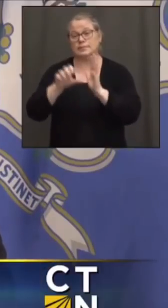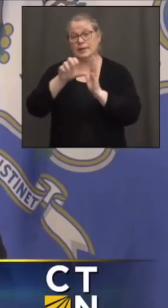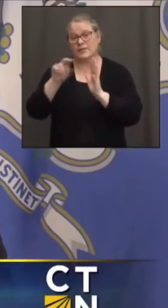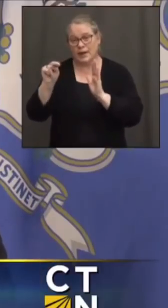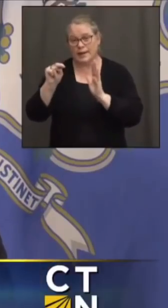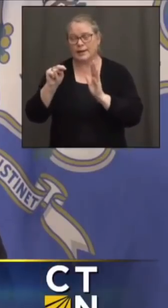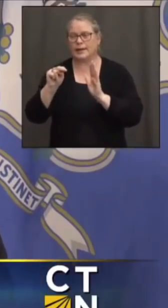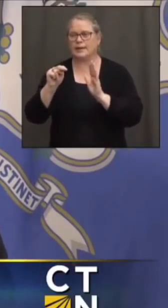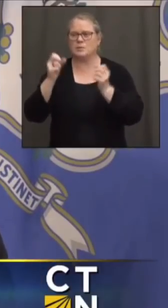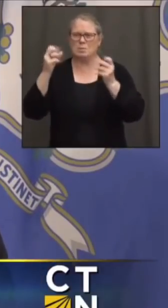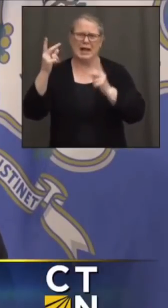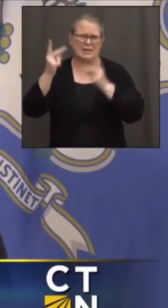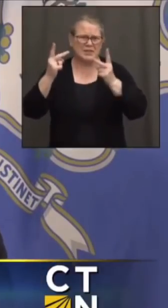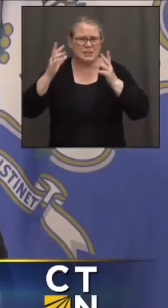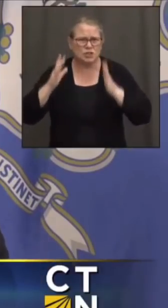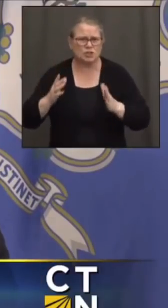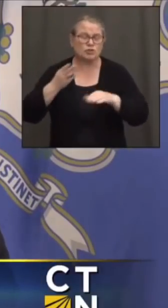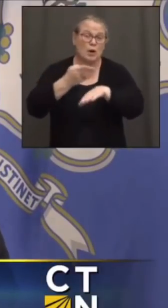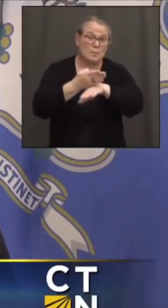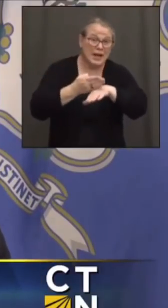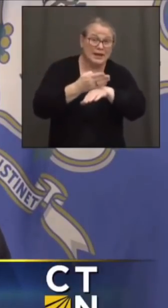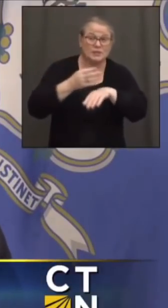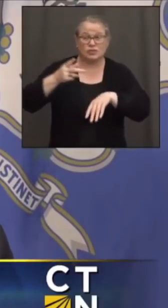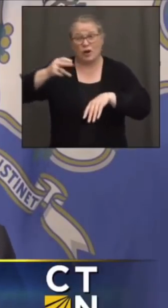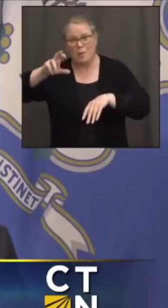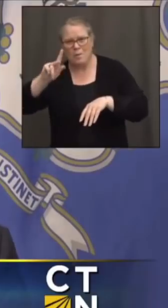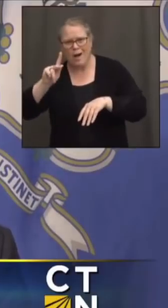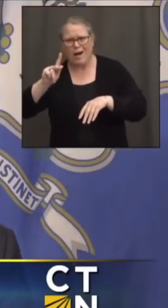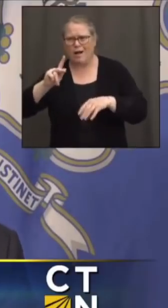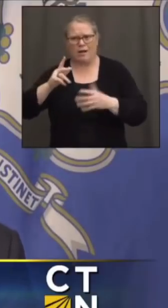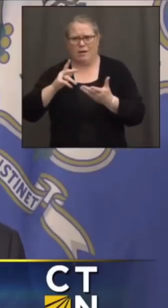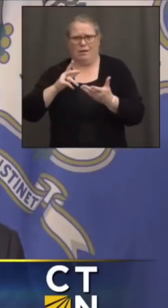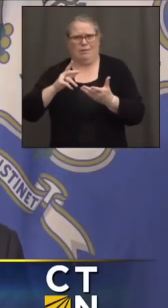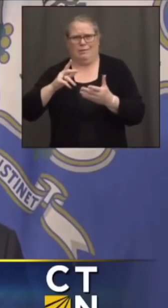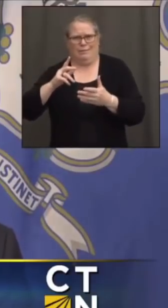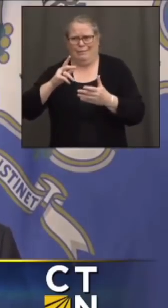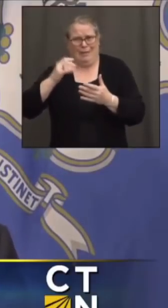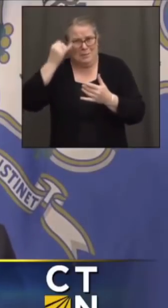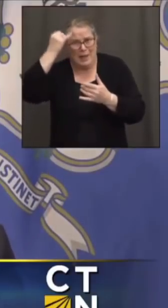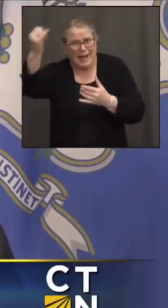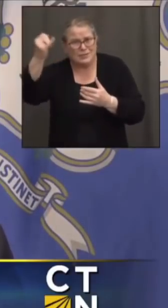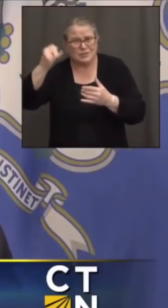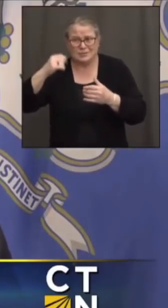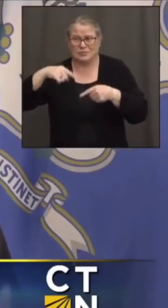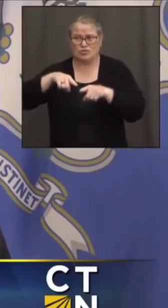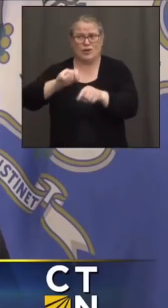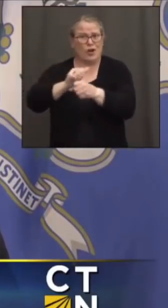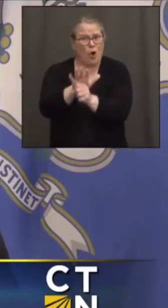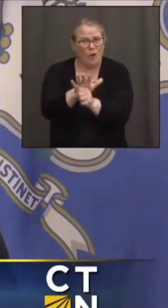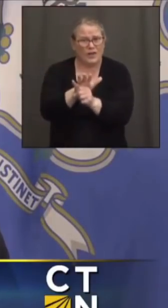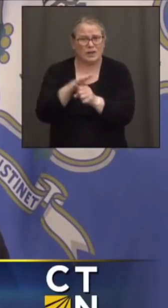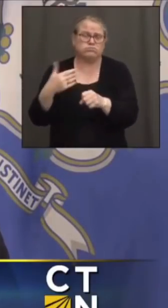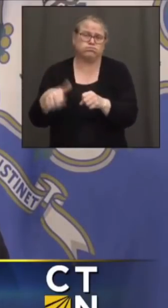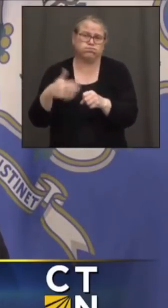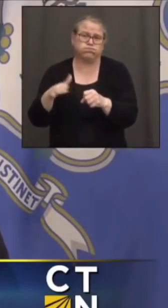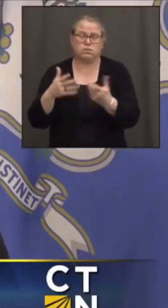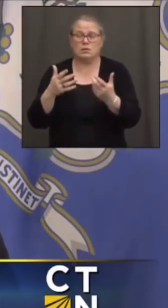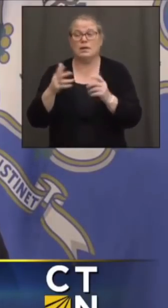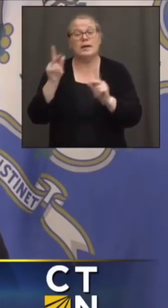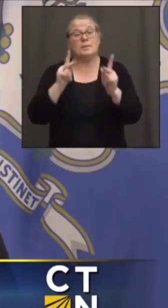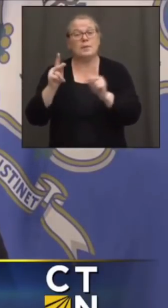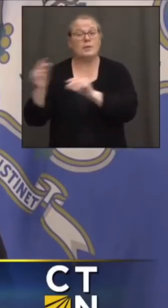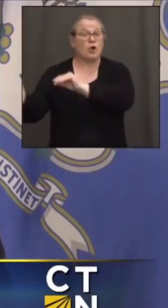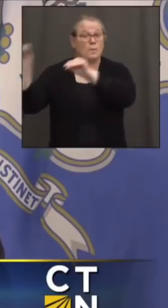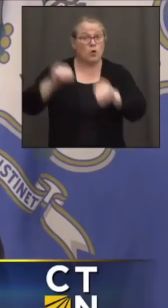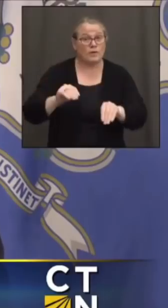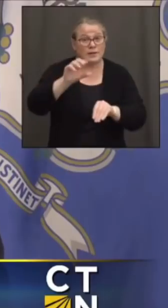beaches and our parks. Who would have thunk it in the middle of COVID? Obviously, more people moving into the state of Connecticut, rediscovering the state of